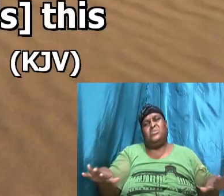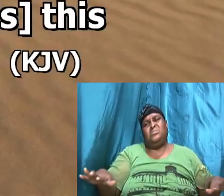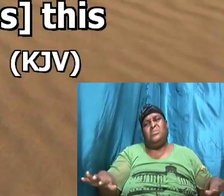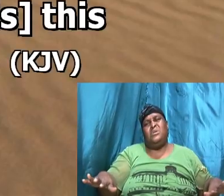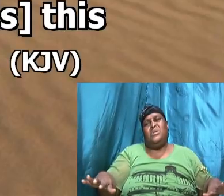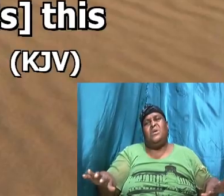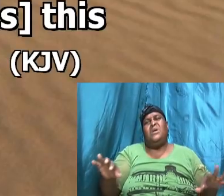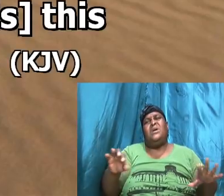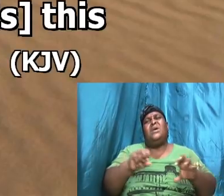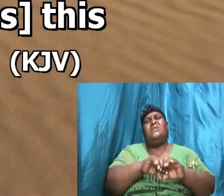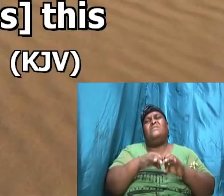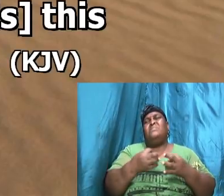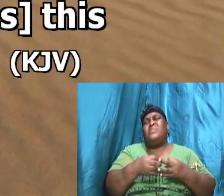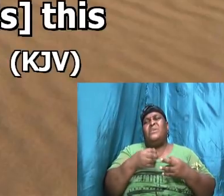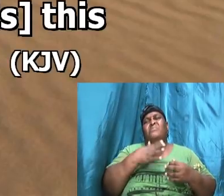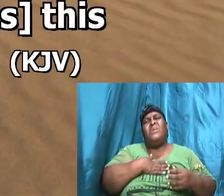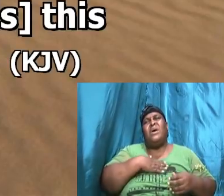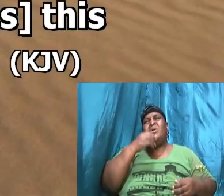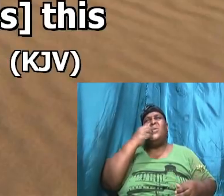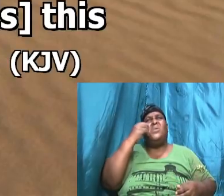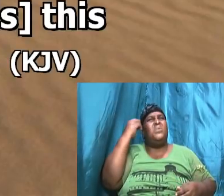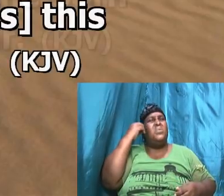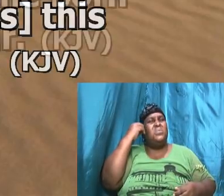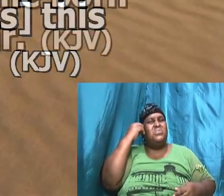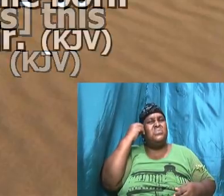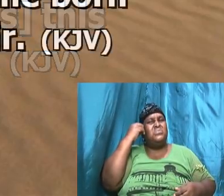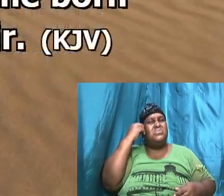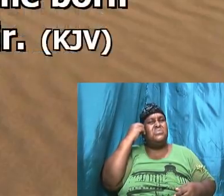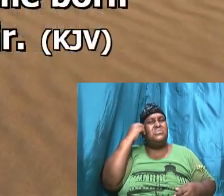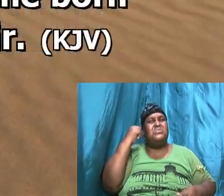house this Elisa of Damascus